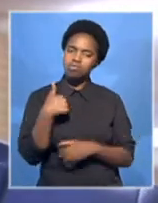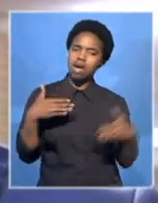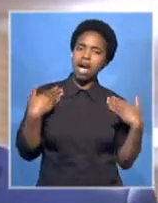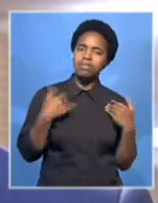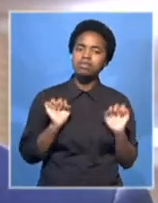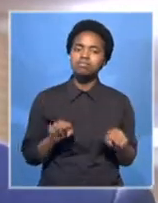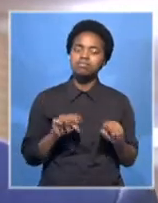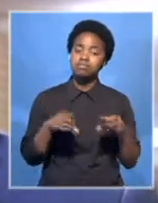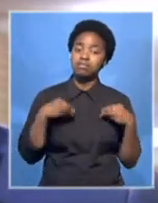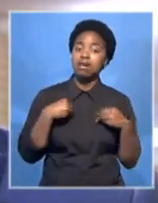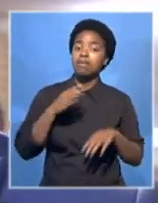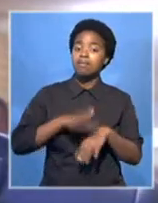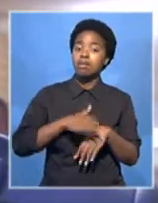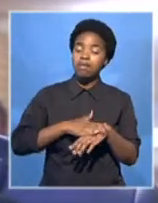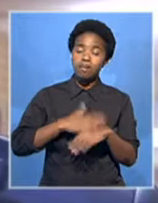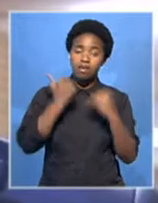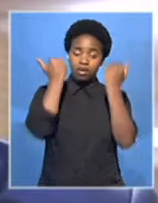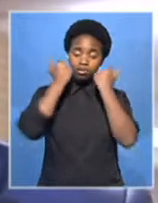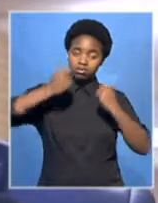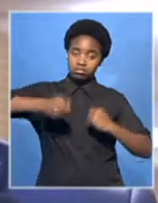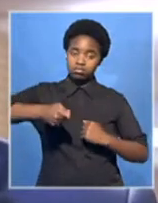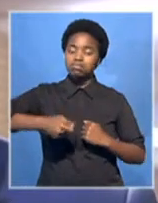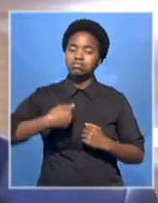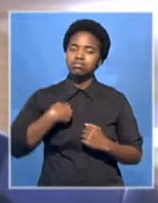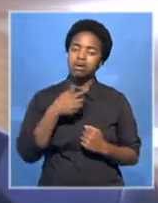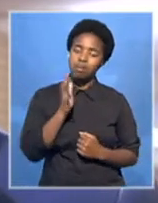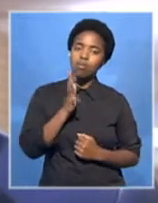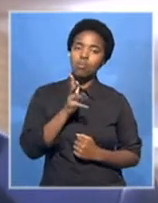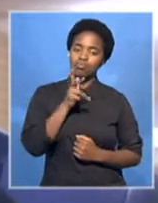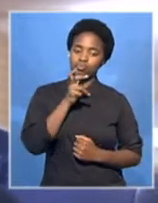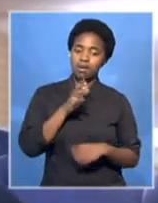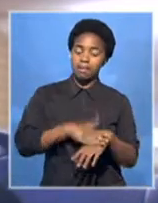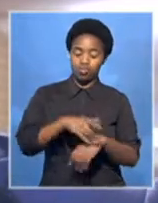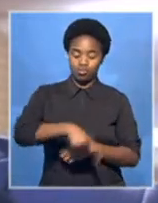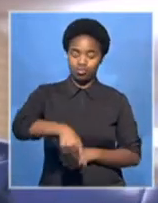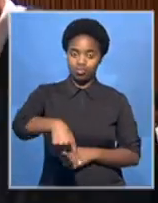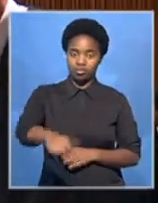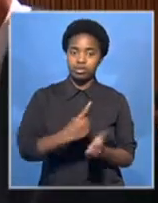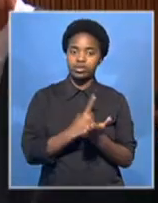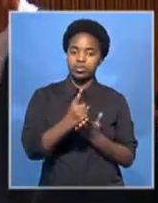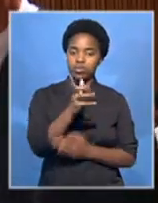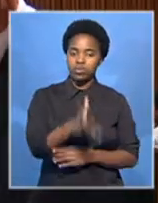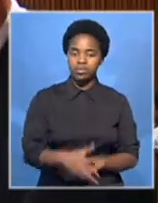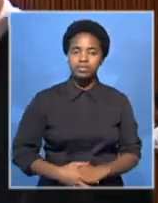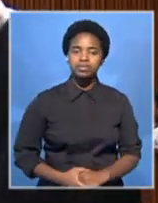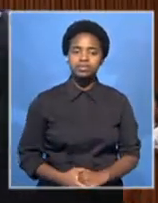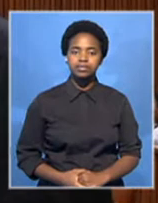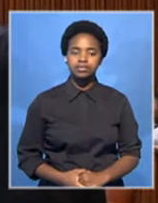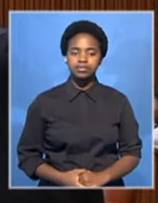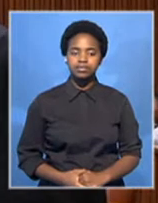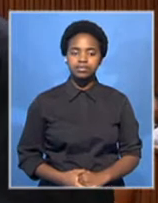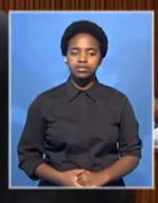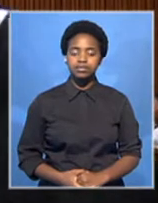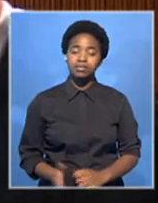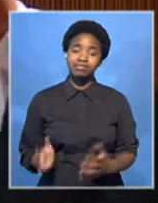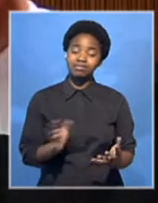we'll have to await for the judge to call us in, as he said, sometime this week. Meanwhile, a new